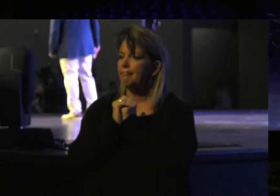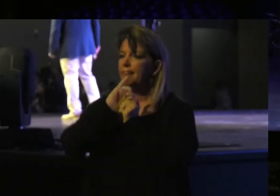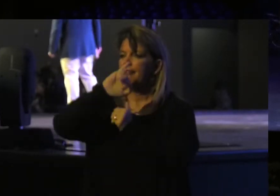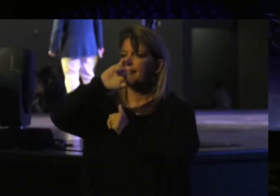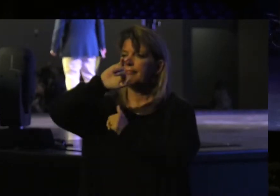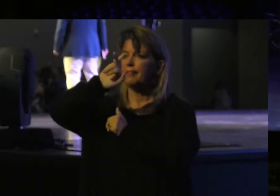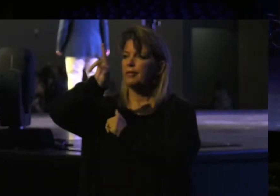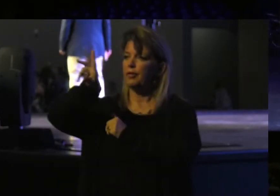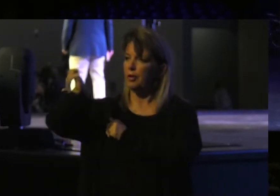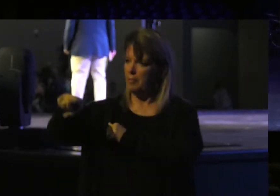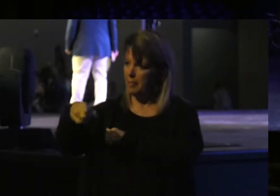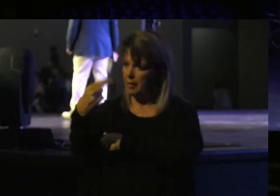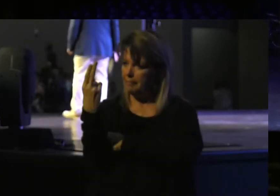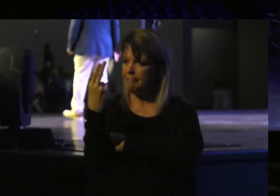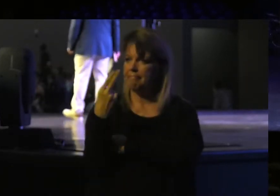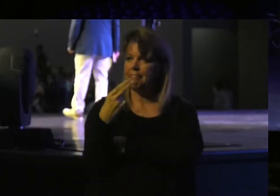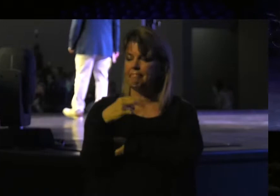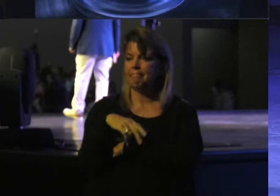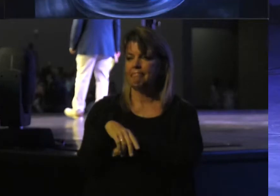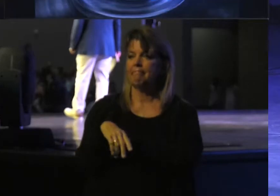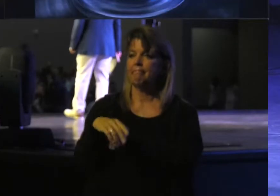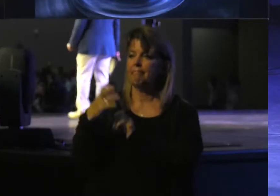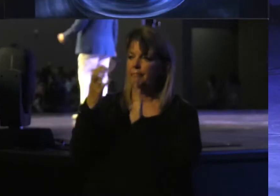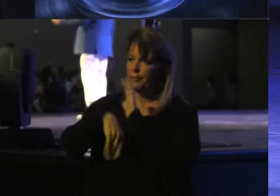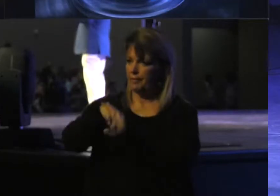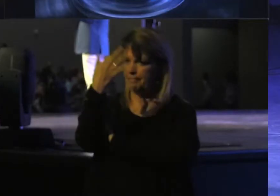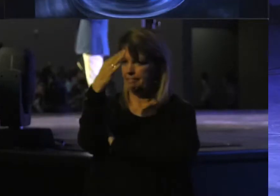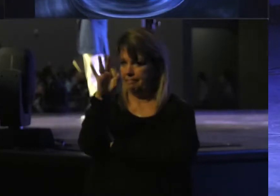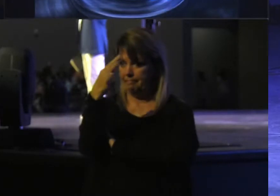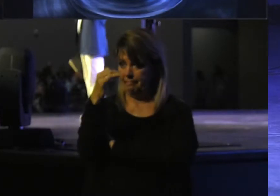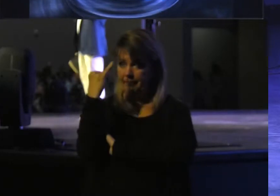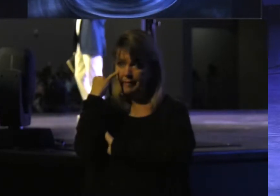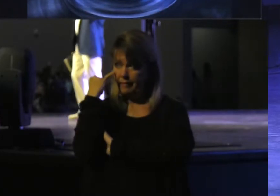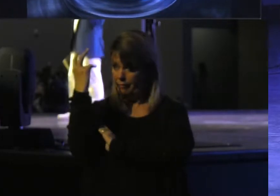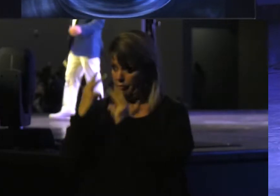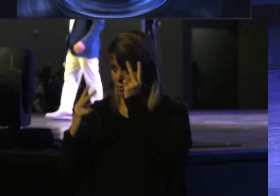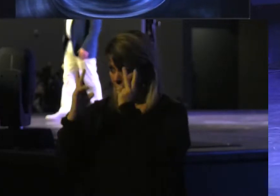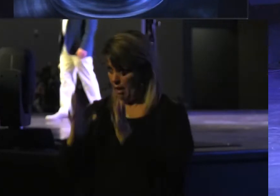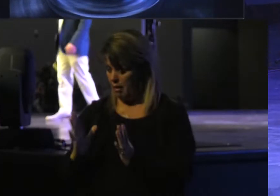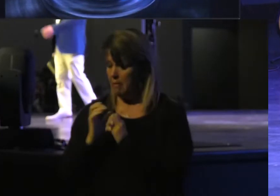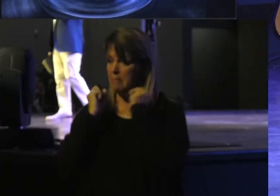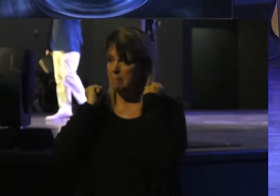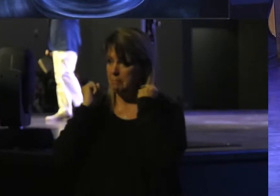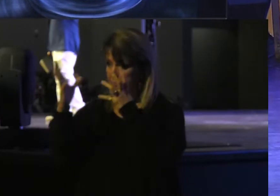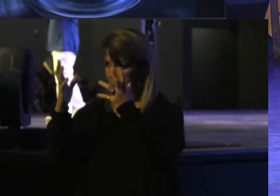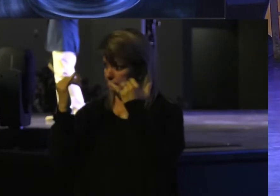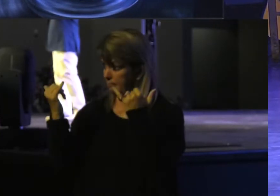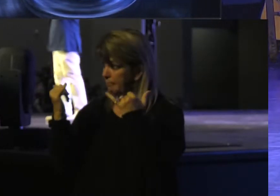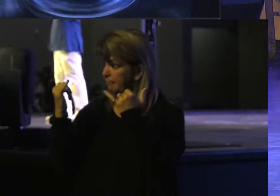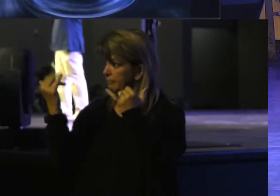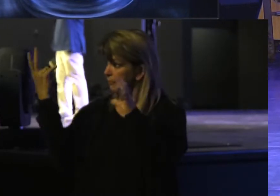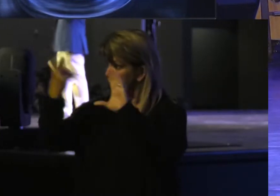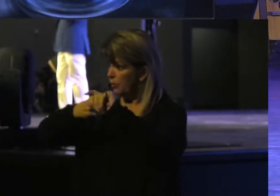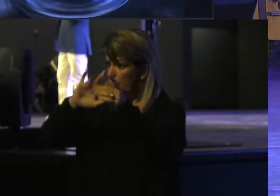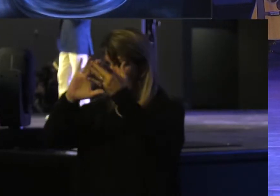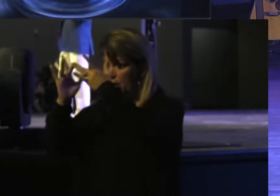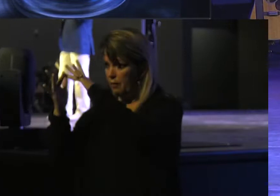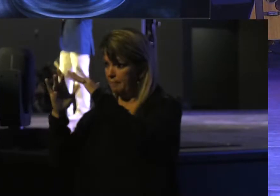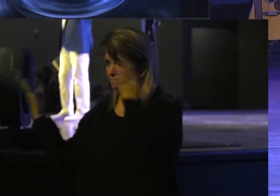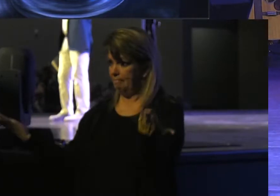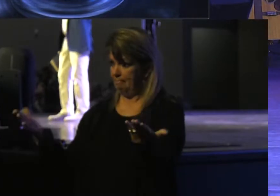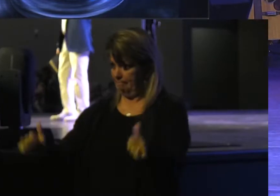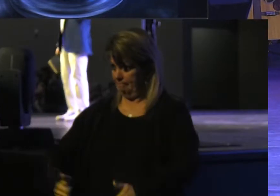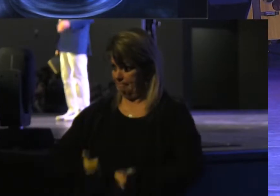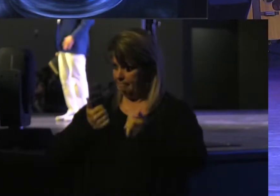Jeremiah, and I want you to find the 19th chapter. For those of you who are guests of ours, and we have many today joining us online or here with us